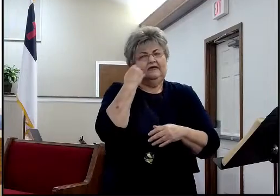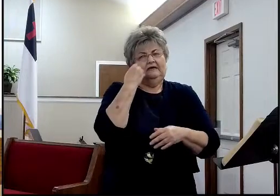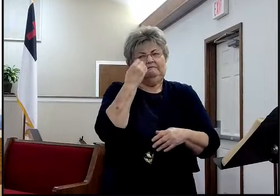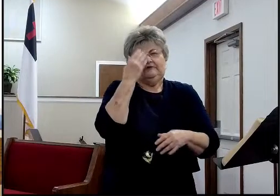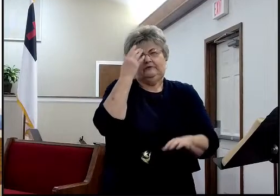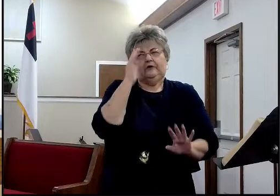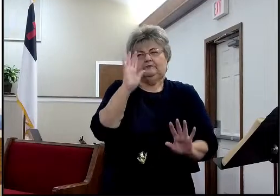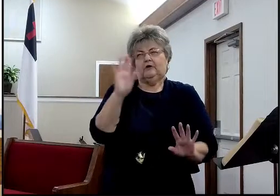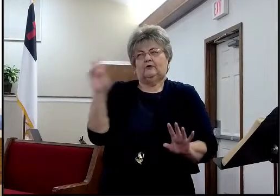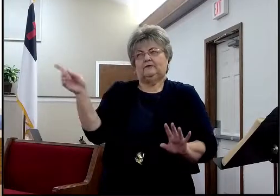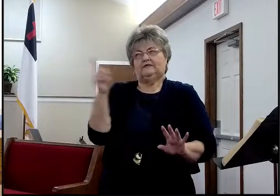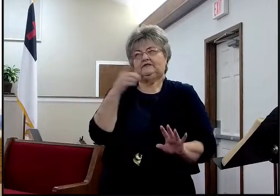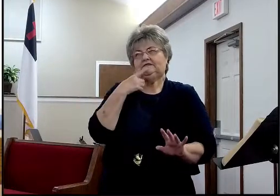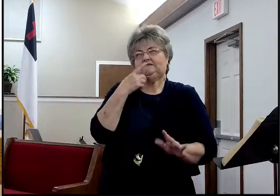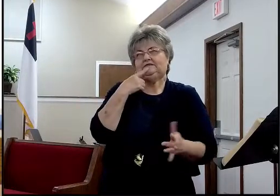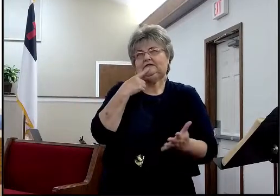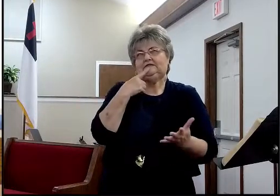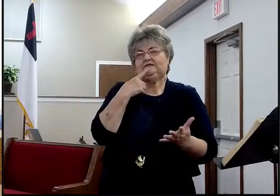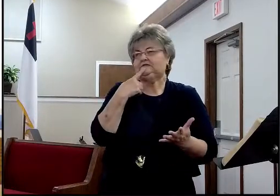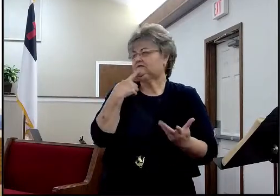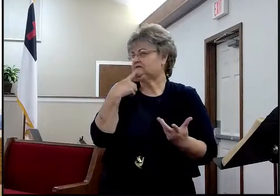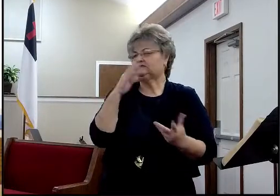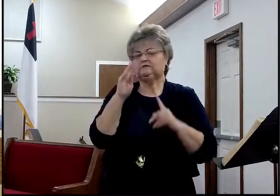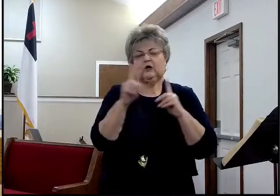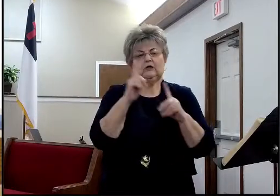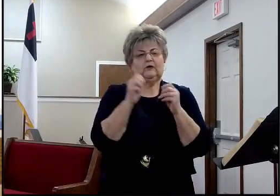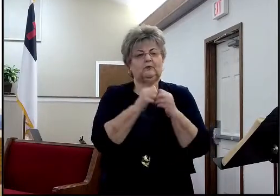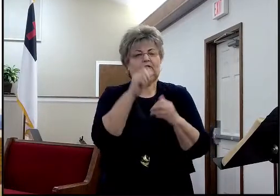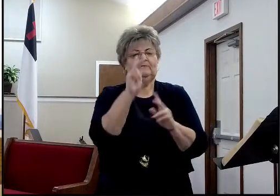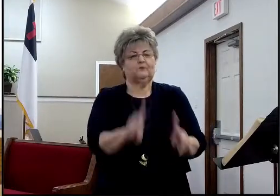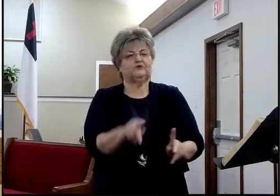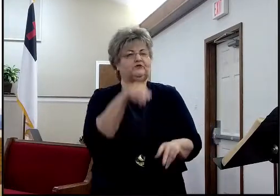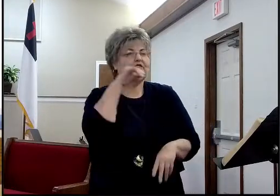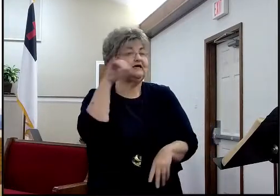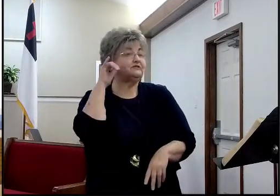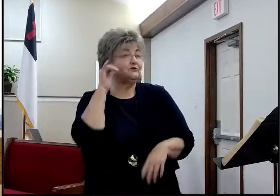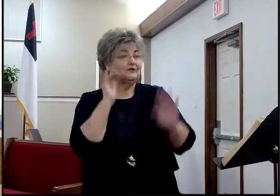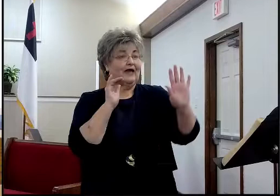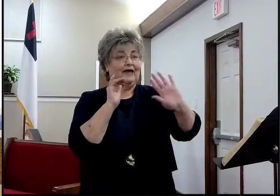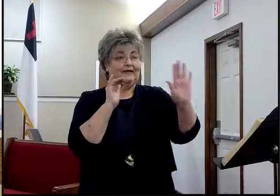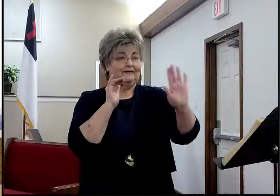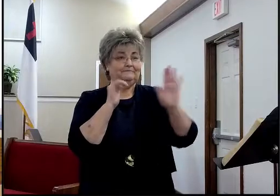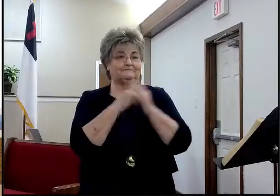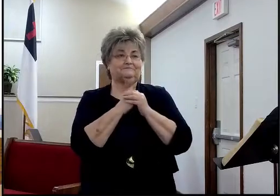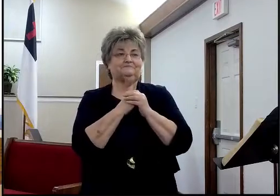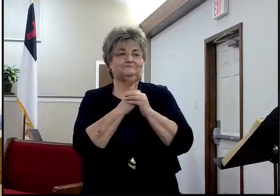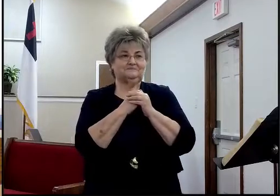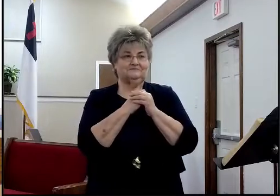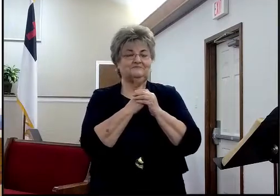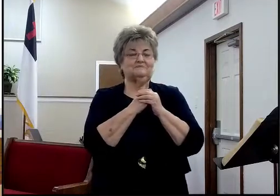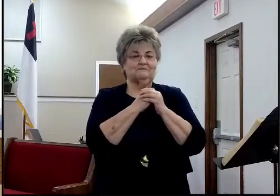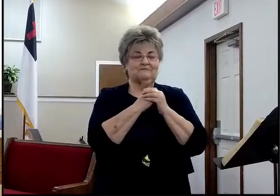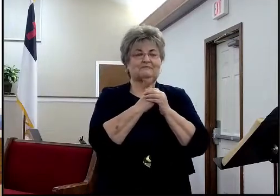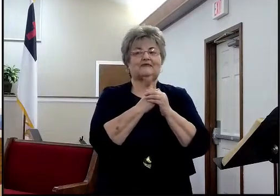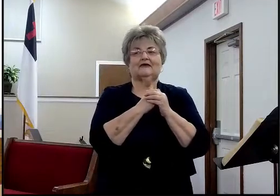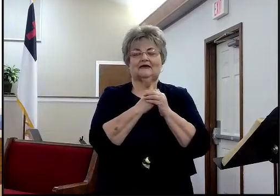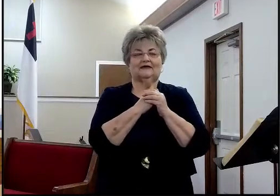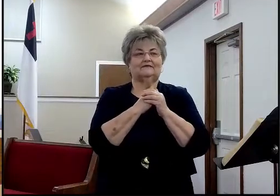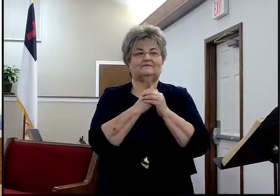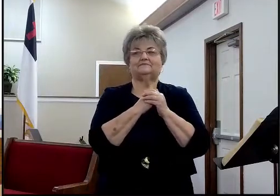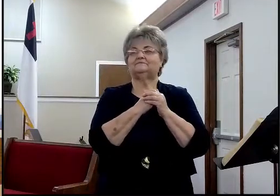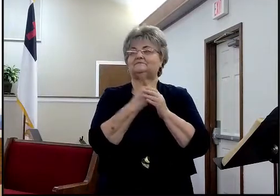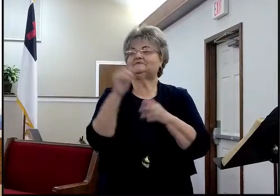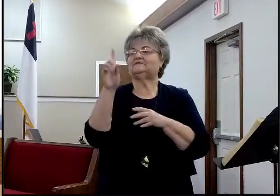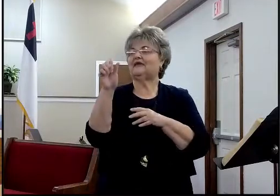yesterday. That was... Who was I talking to? Where are you at, brother? I don't know where you went. He must be outside doing usher duty or something. Oh,